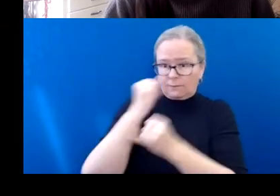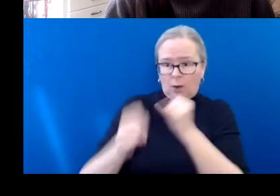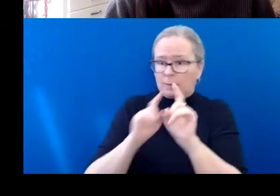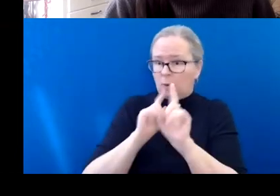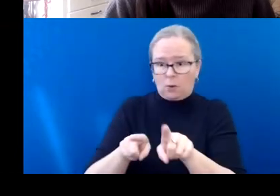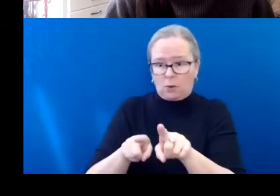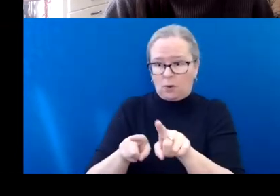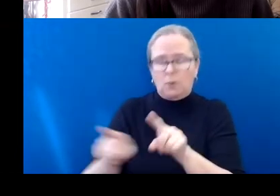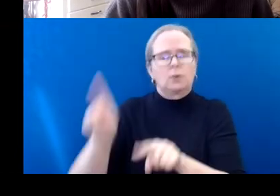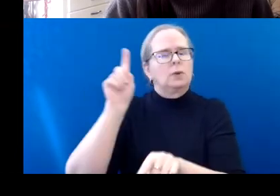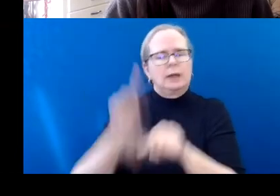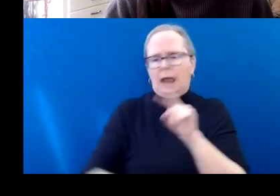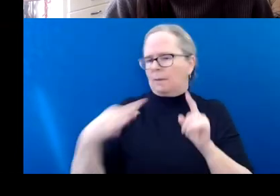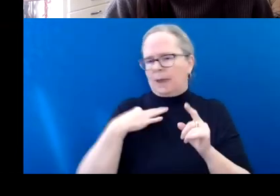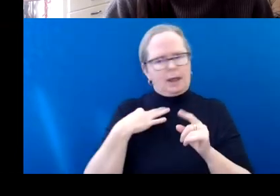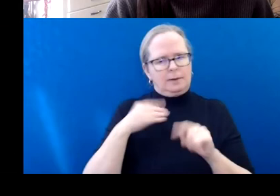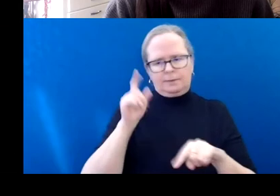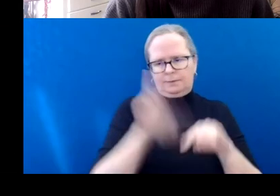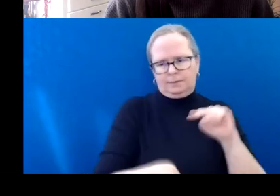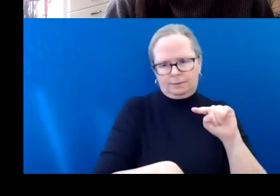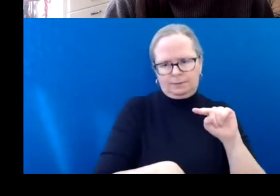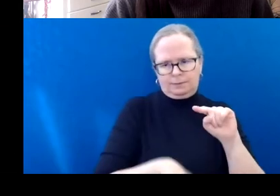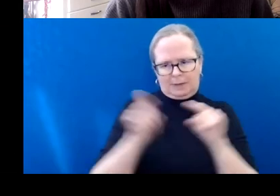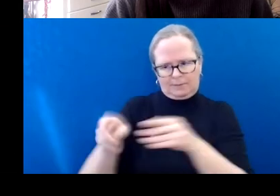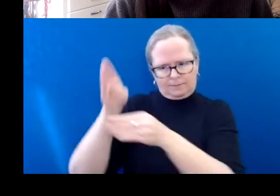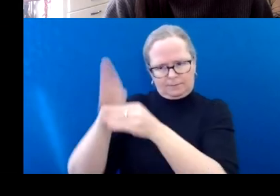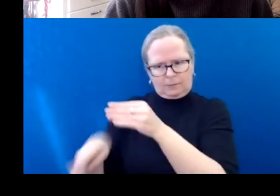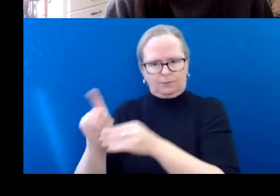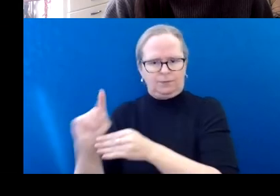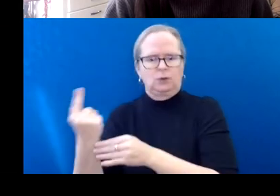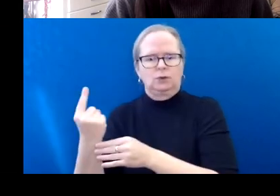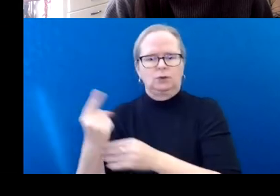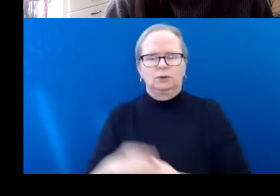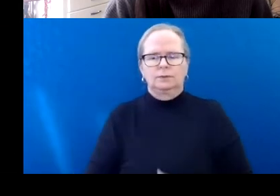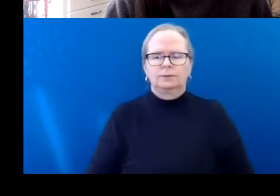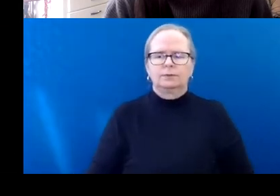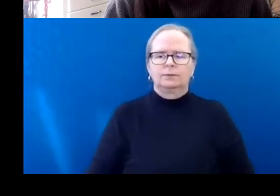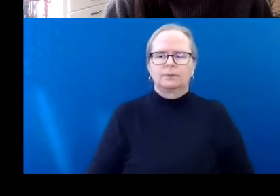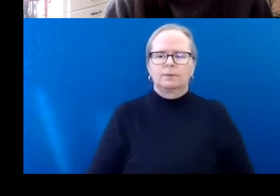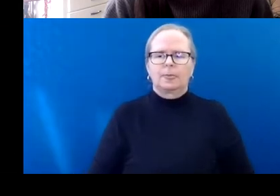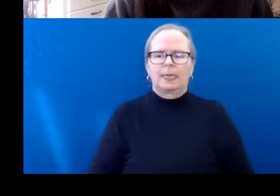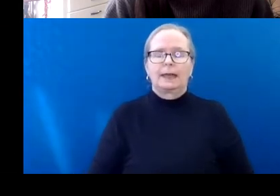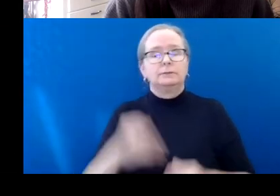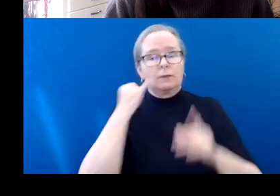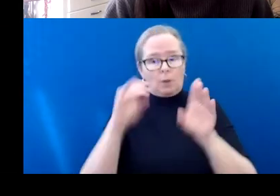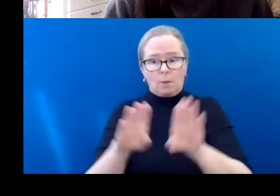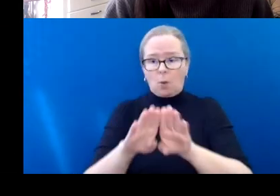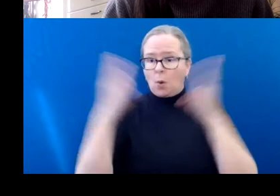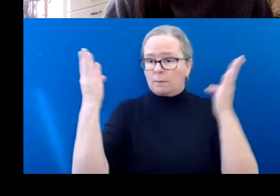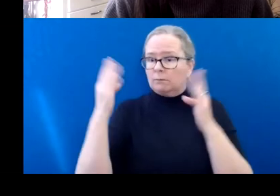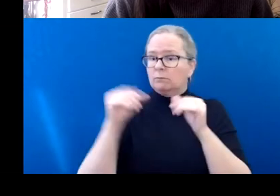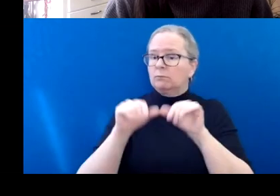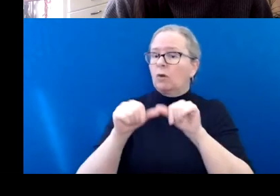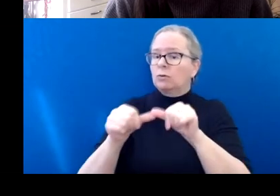This does not refer to open grants that you have with CADA that are ongoing. Only those which have a late